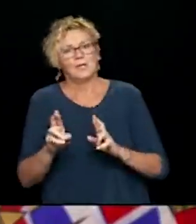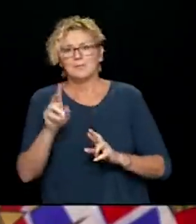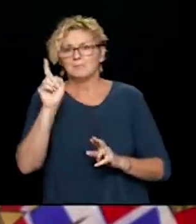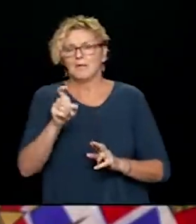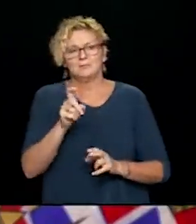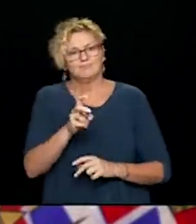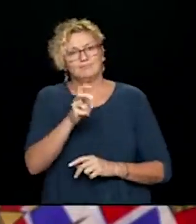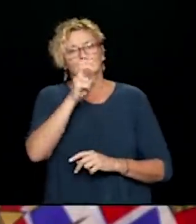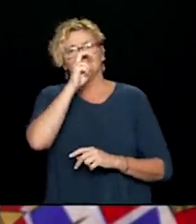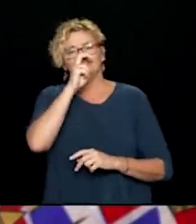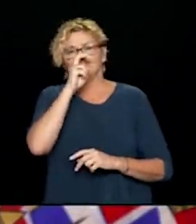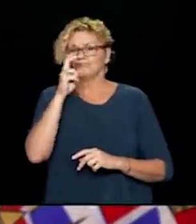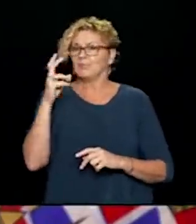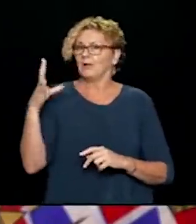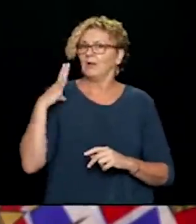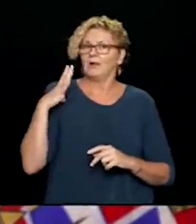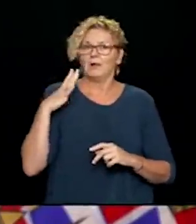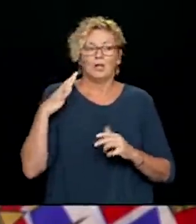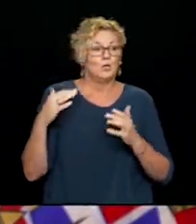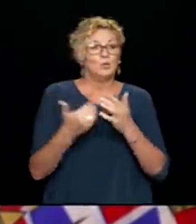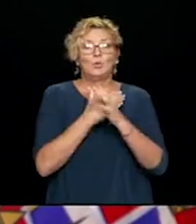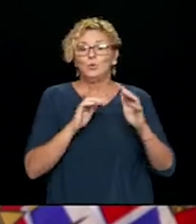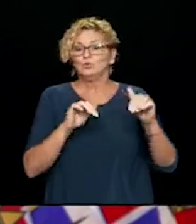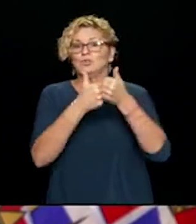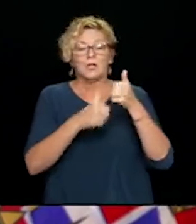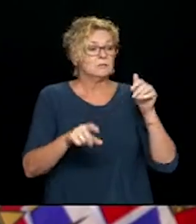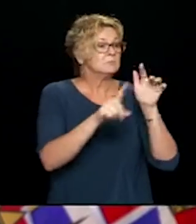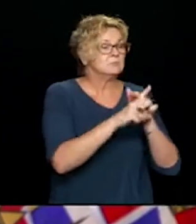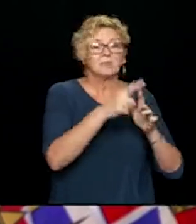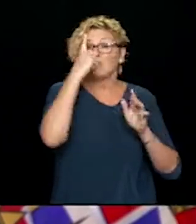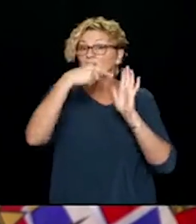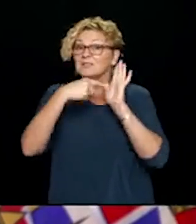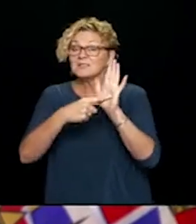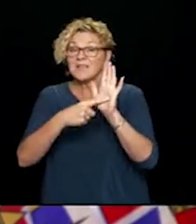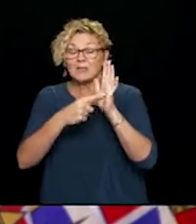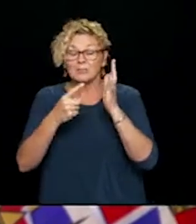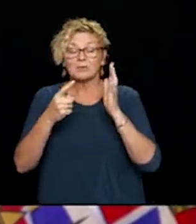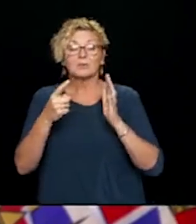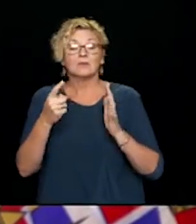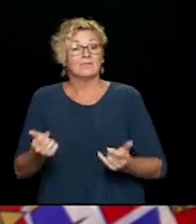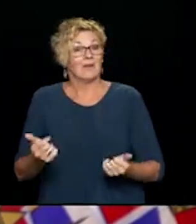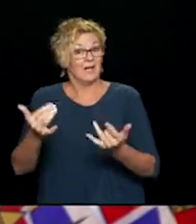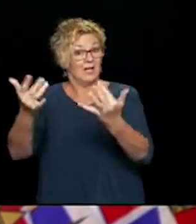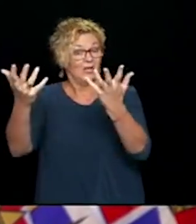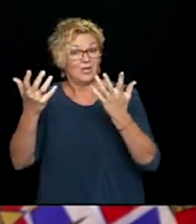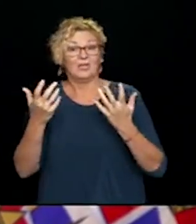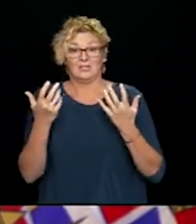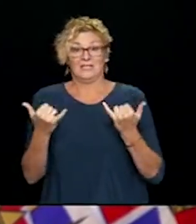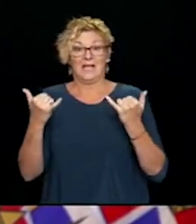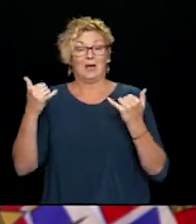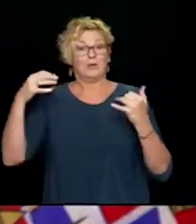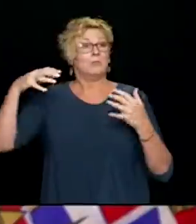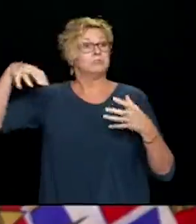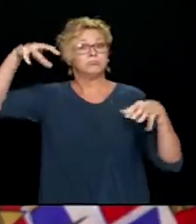lies ahead. We have to do our part and be ready for unexpected challenges like we are seeing right now